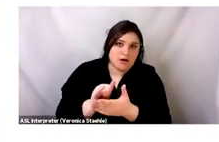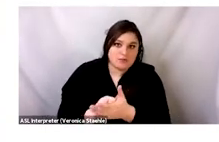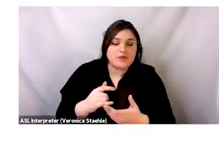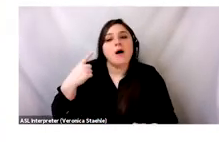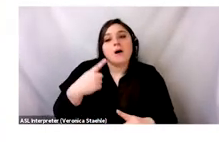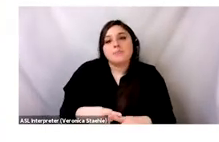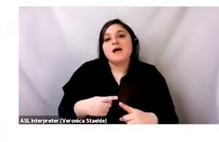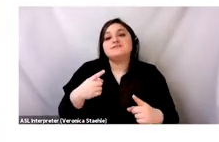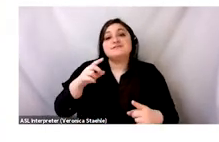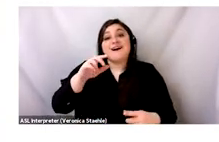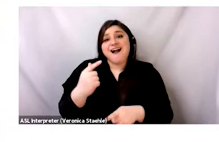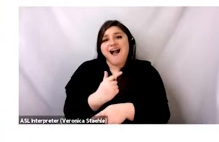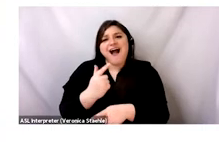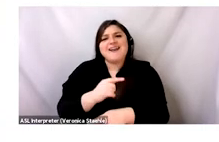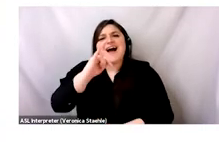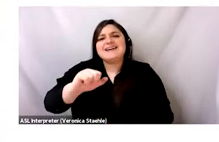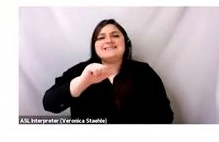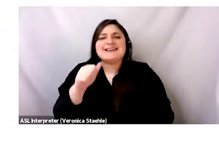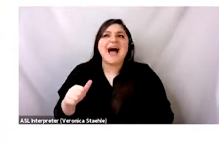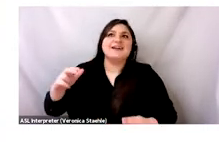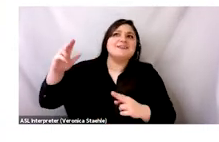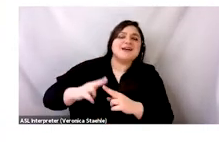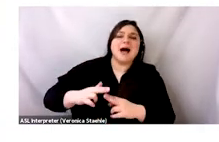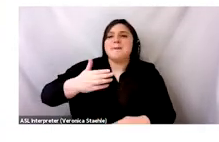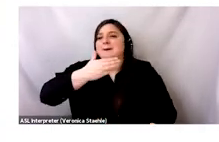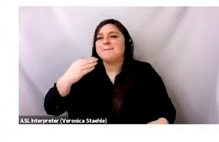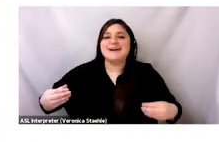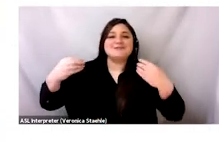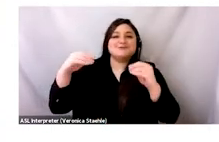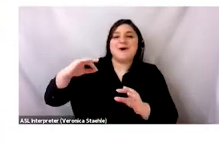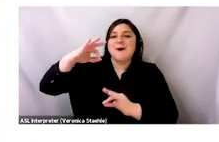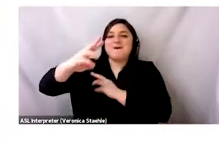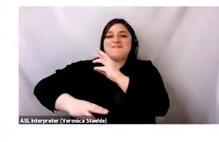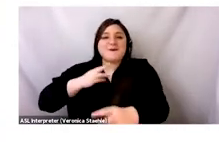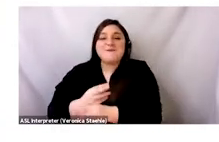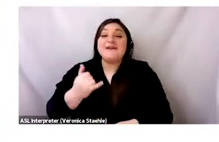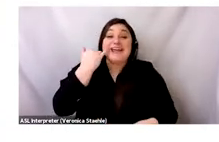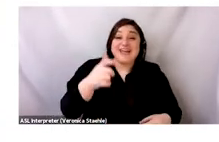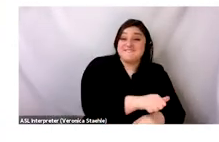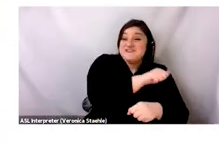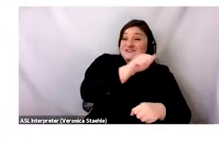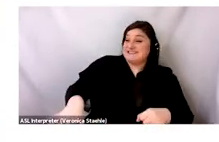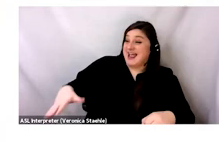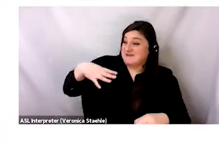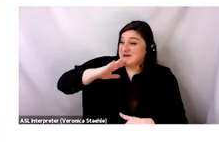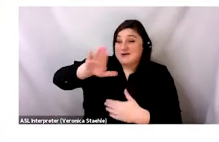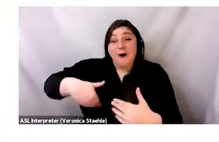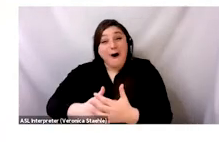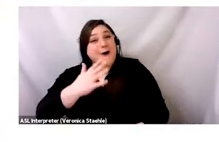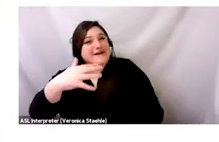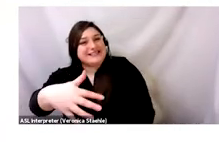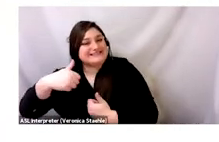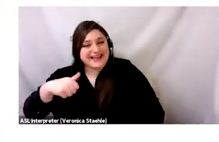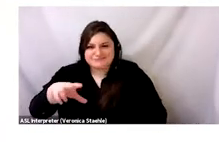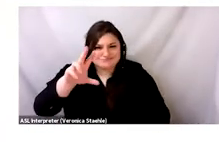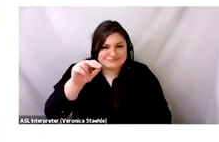And secondhand clothing markets, right, they're not retail utopias, where every item is going to be sold, where every item is going to be reused and